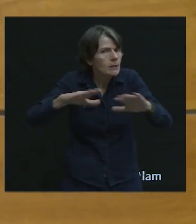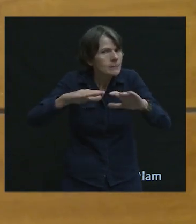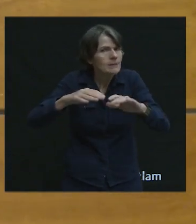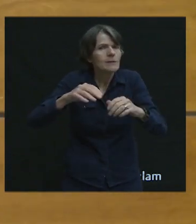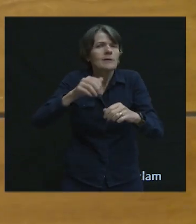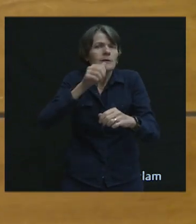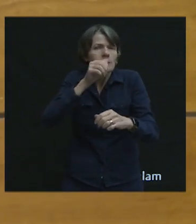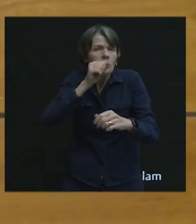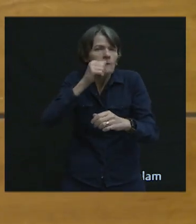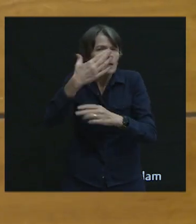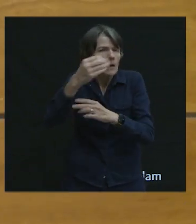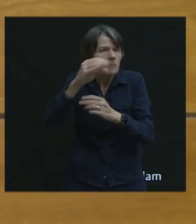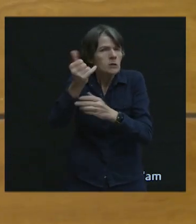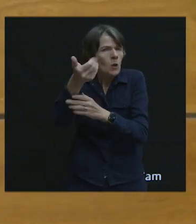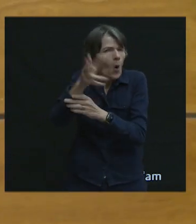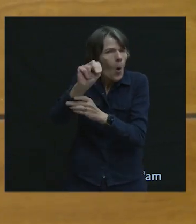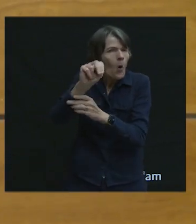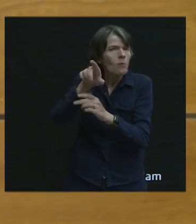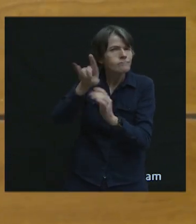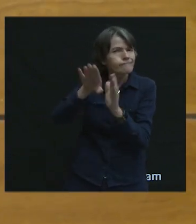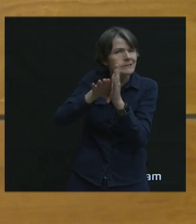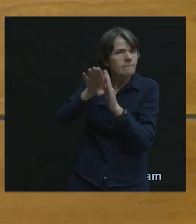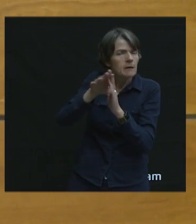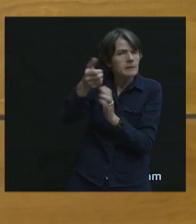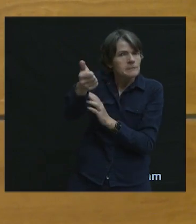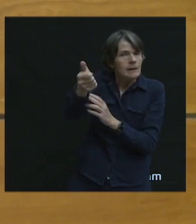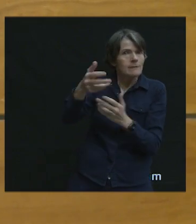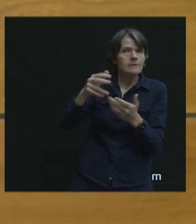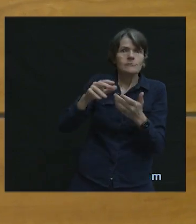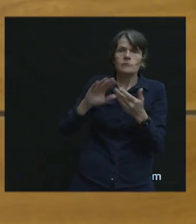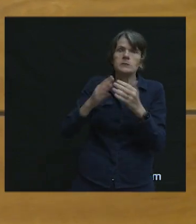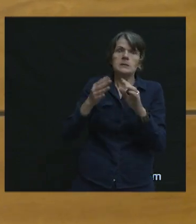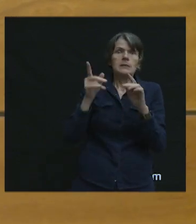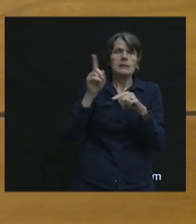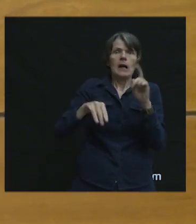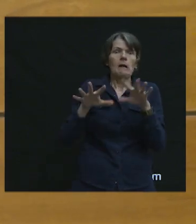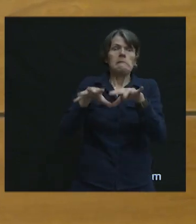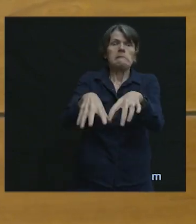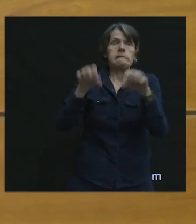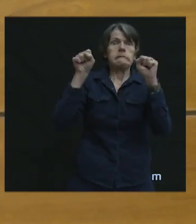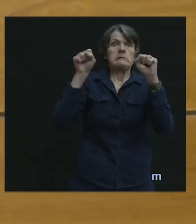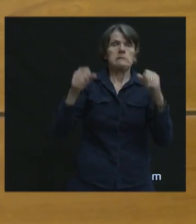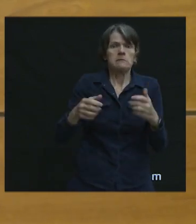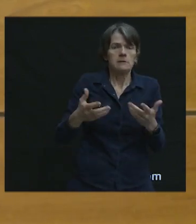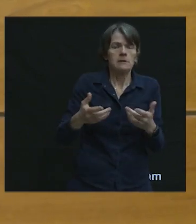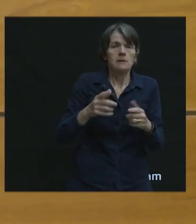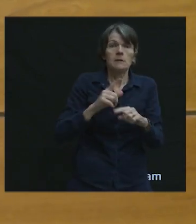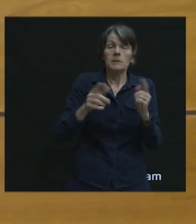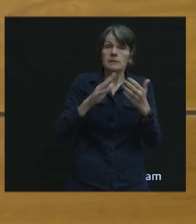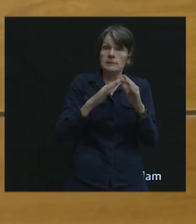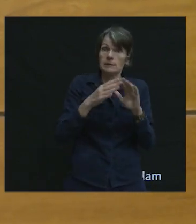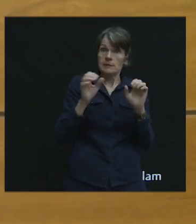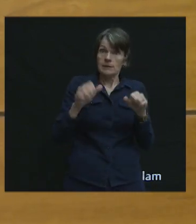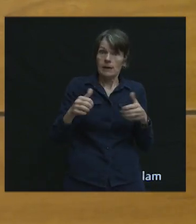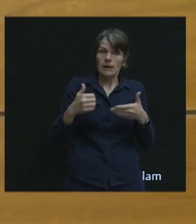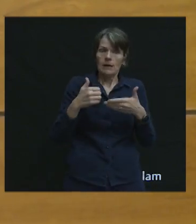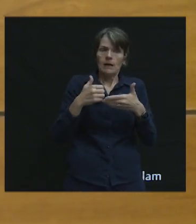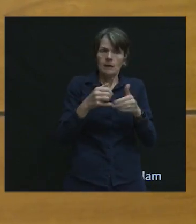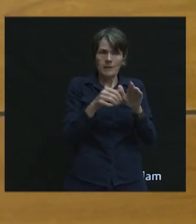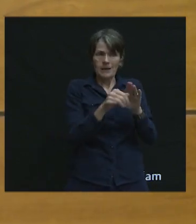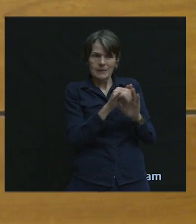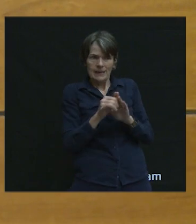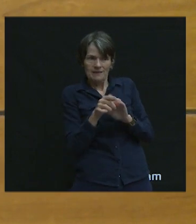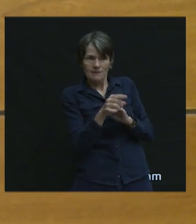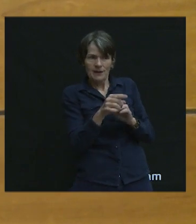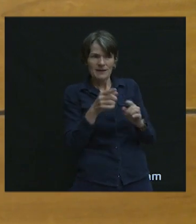and develop under their own market conditions. So that's not something that the city can guide. What really the city does is help identify